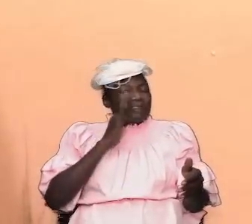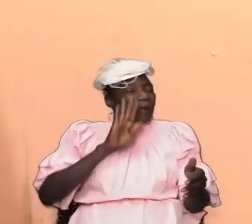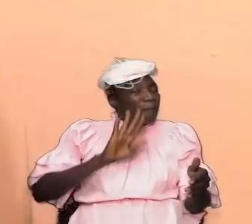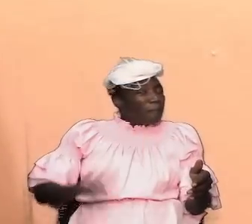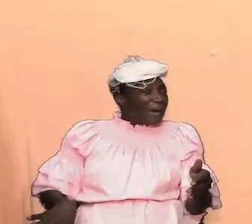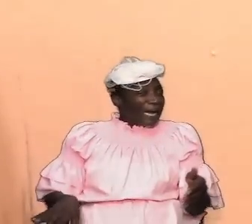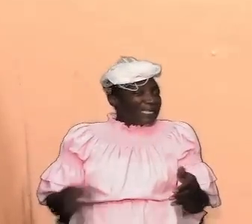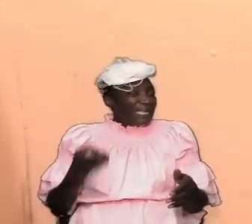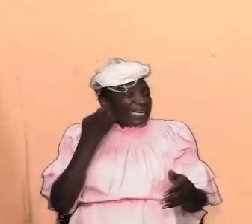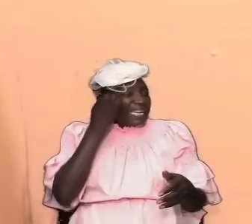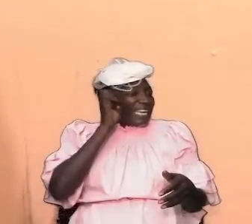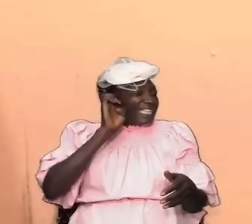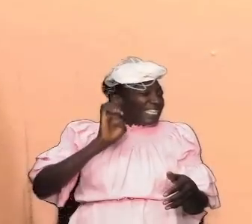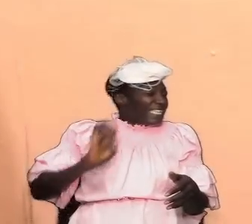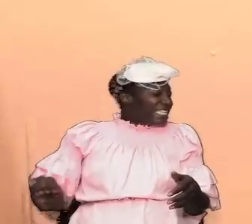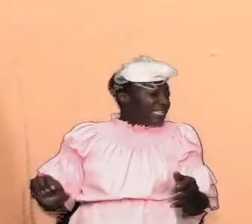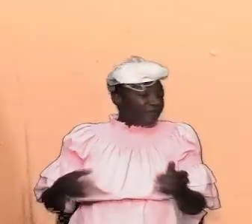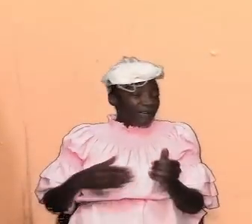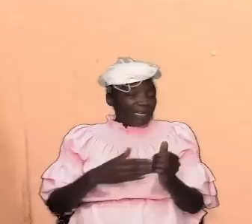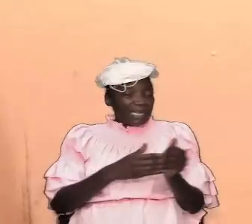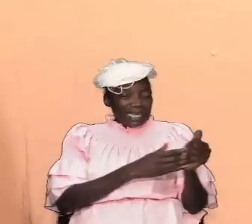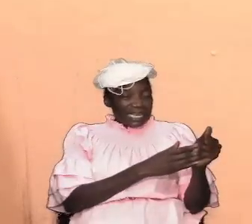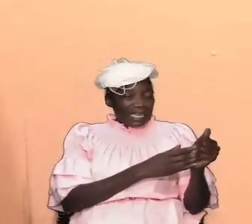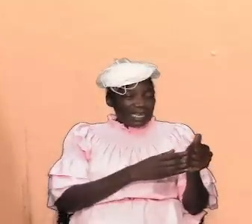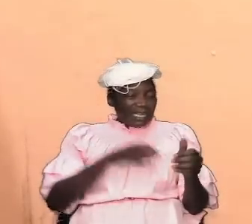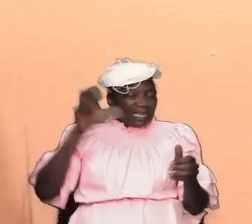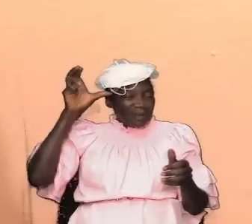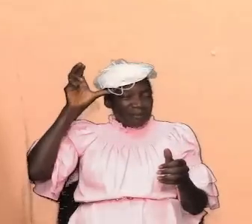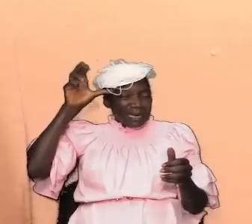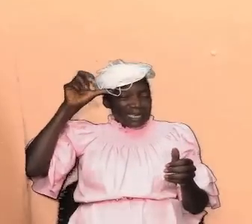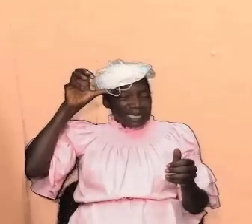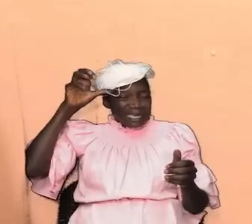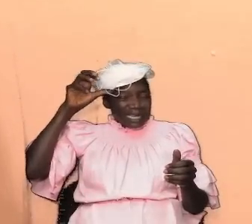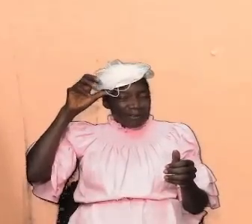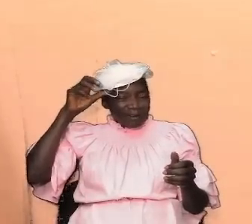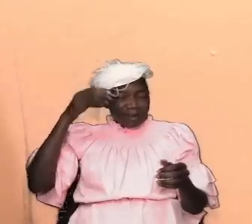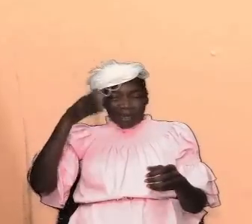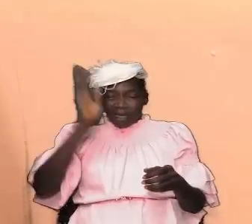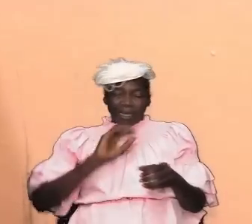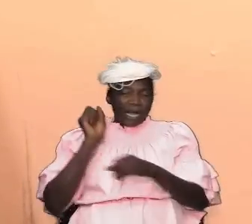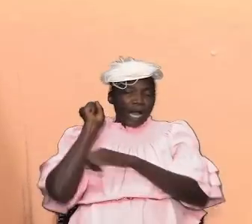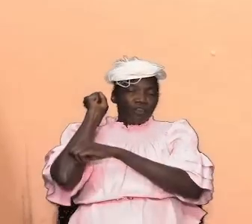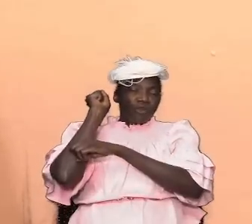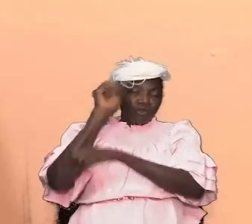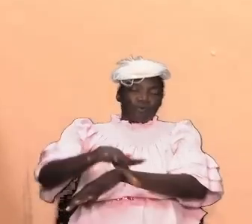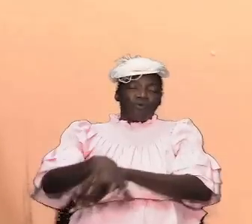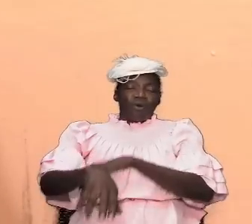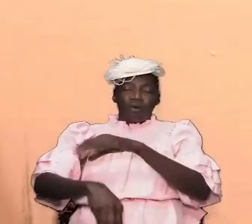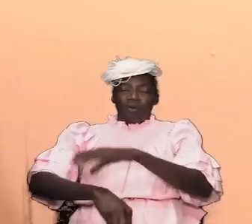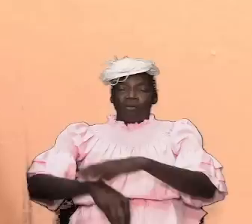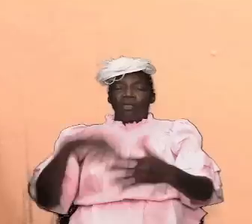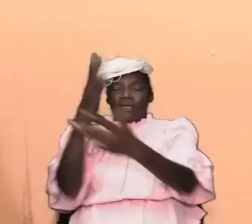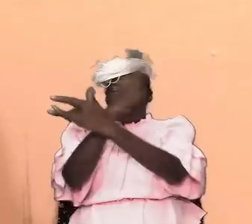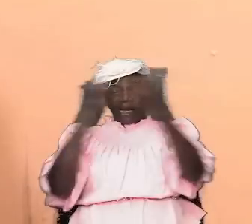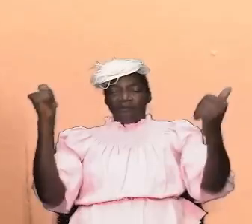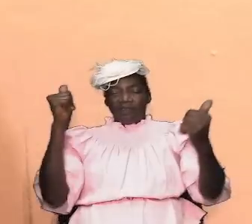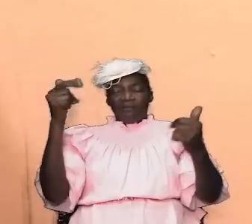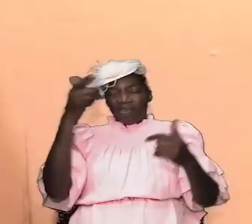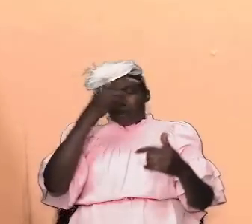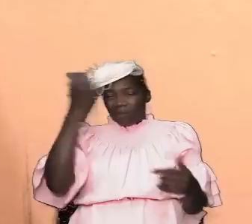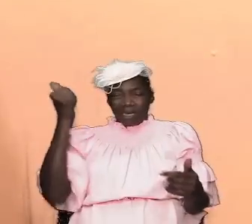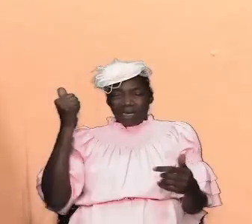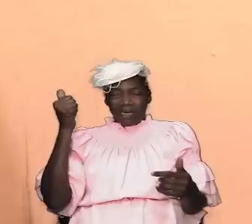evil force that is led by satan who got throughout kicked out of heaven because of his